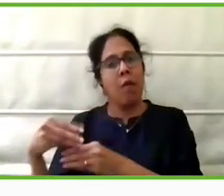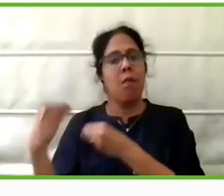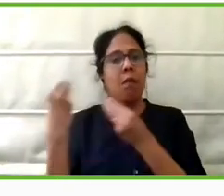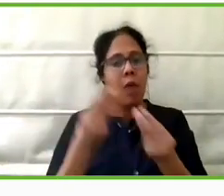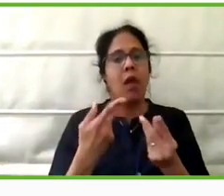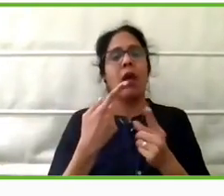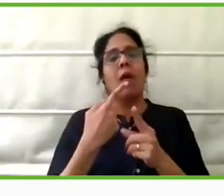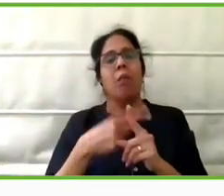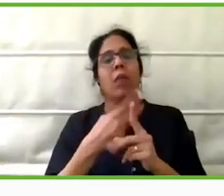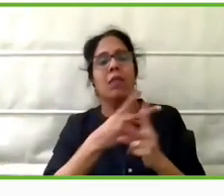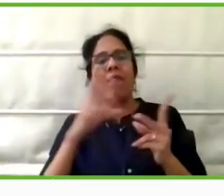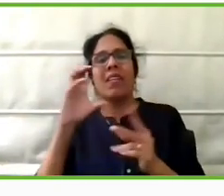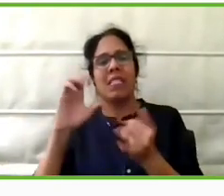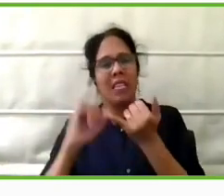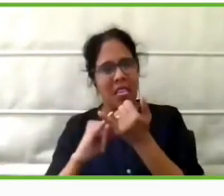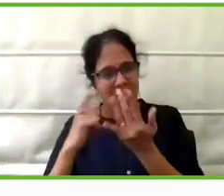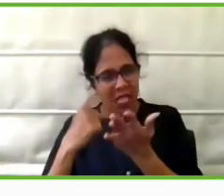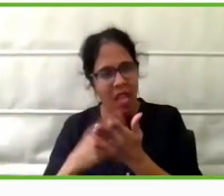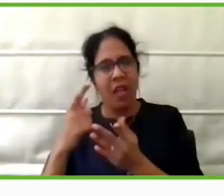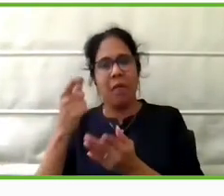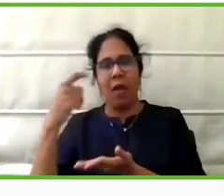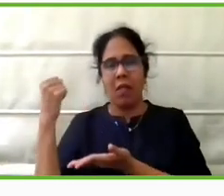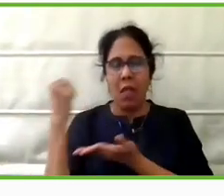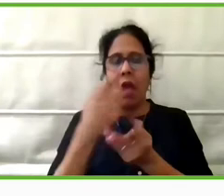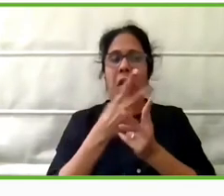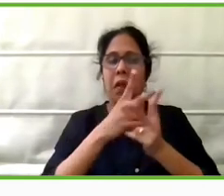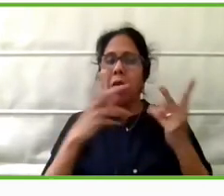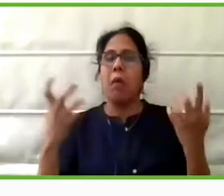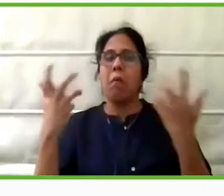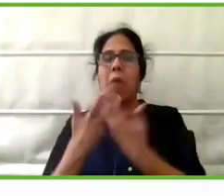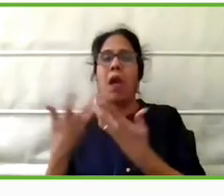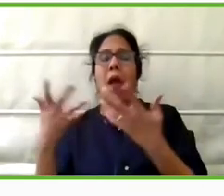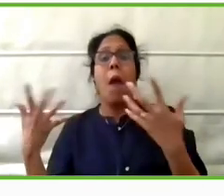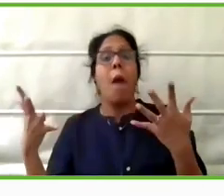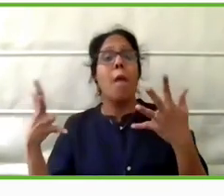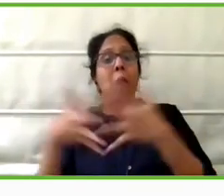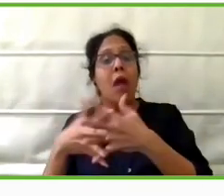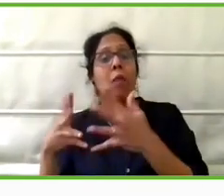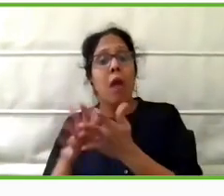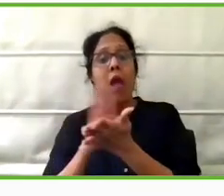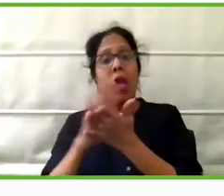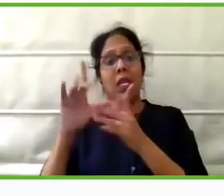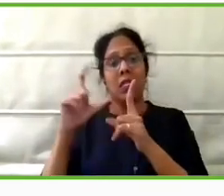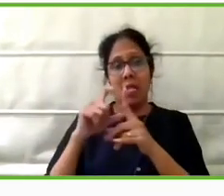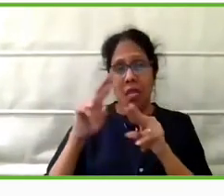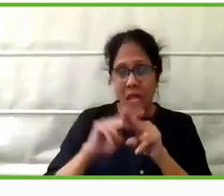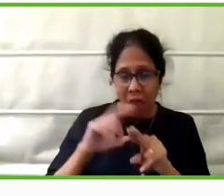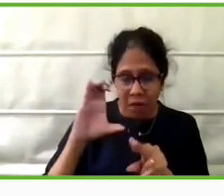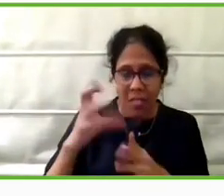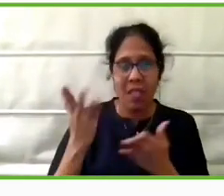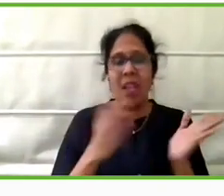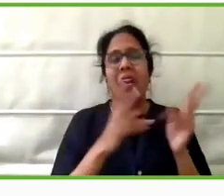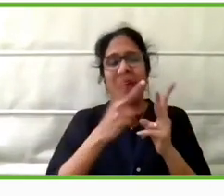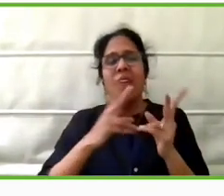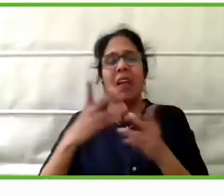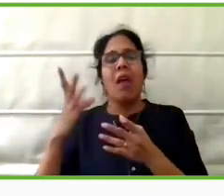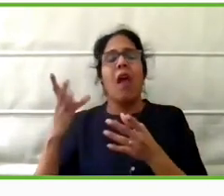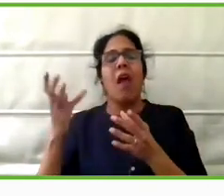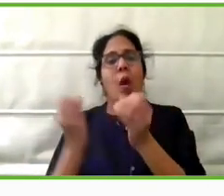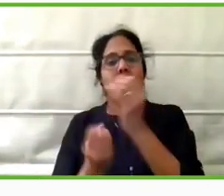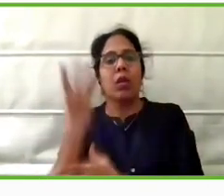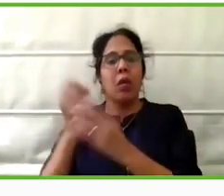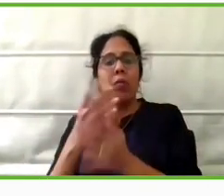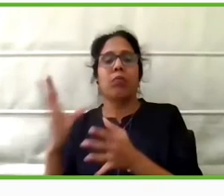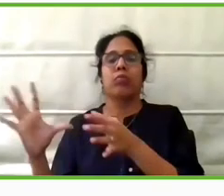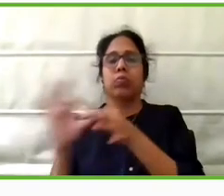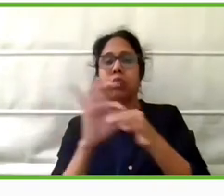Subsequently, we've had CSR funding from HDFC and now the Tata Group. Again, you know, the development and